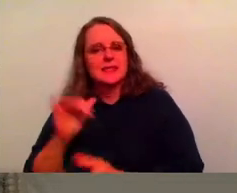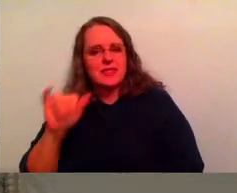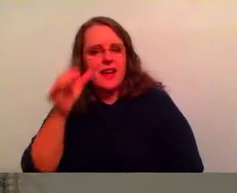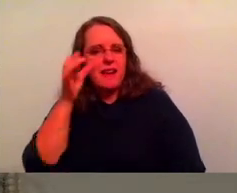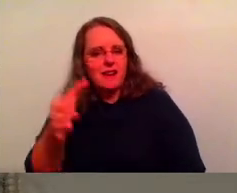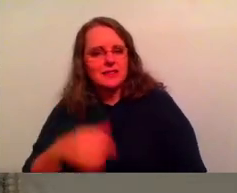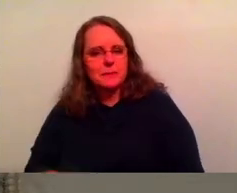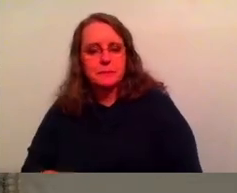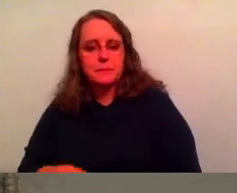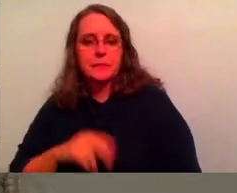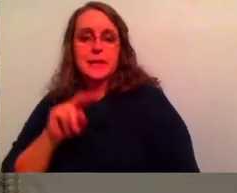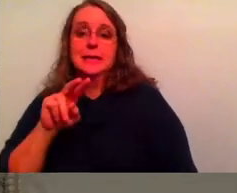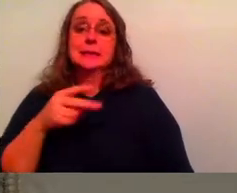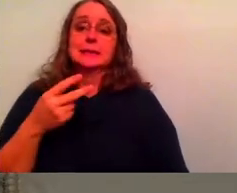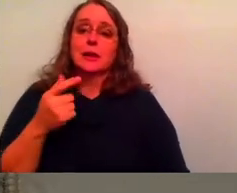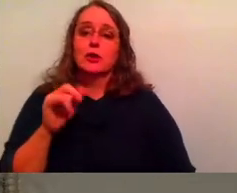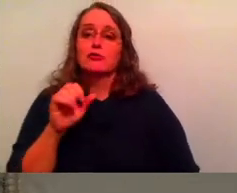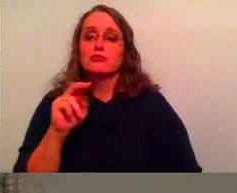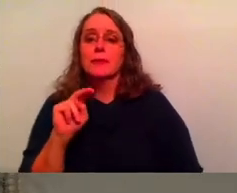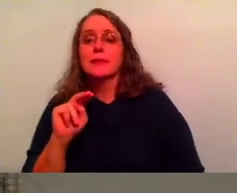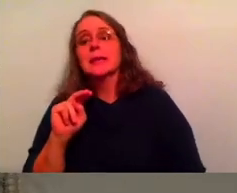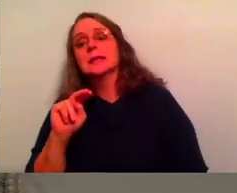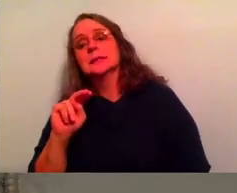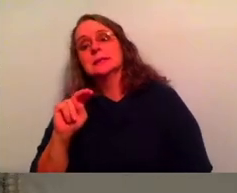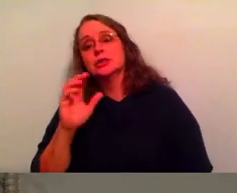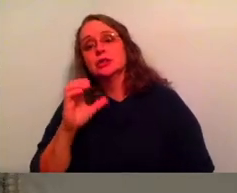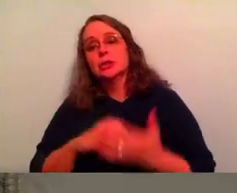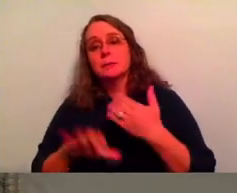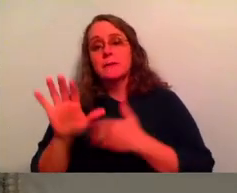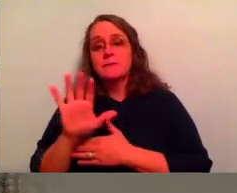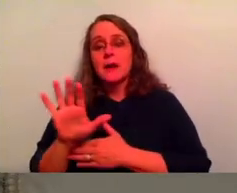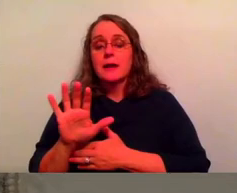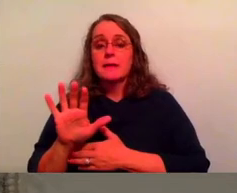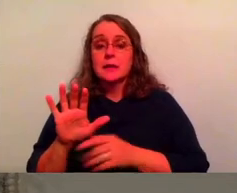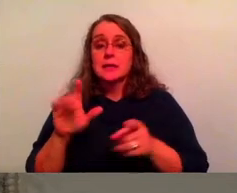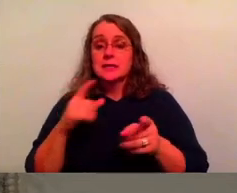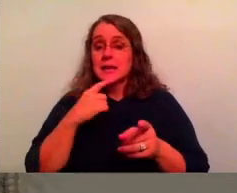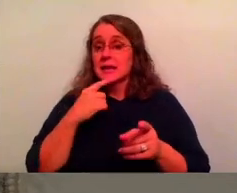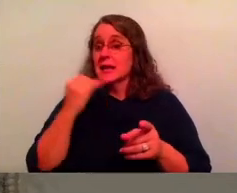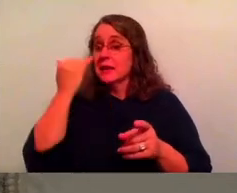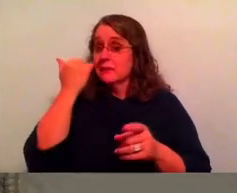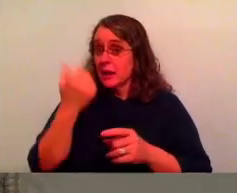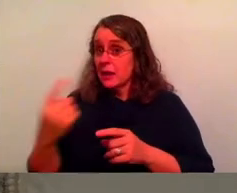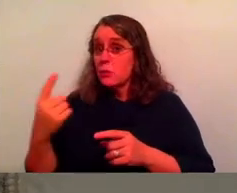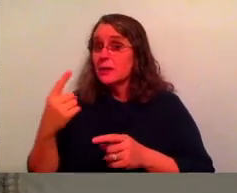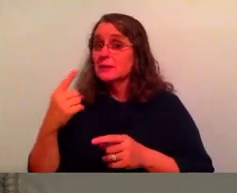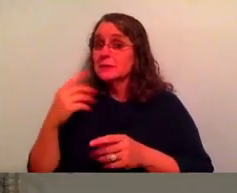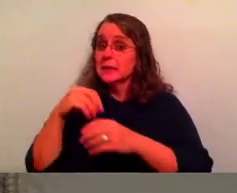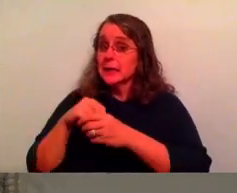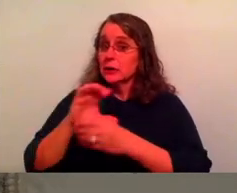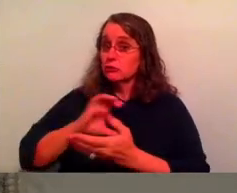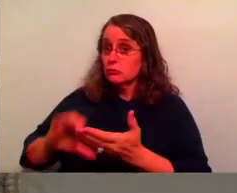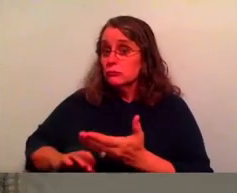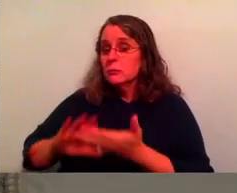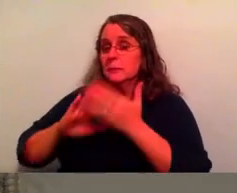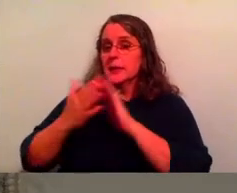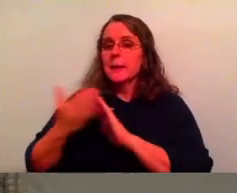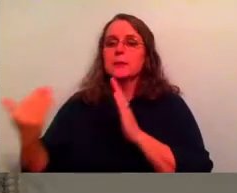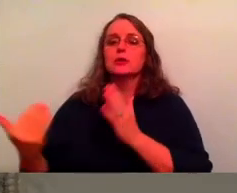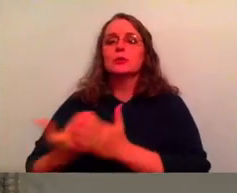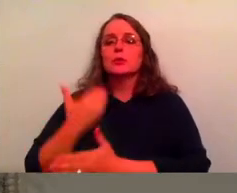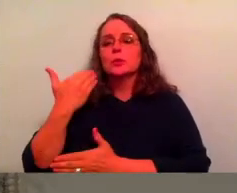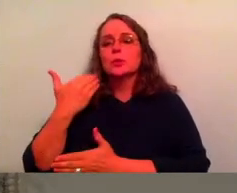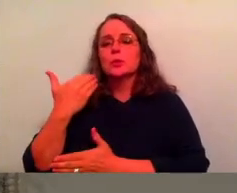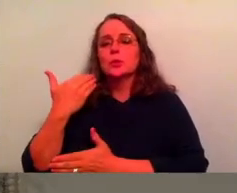second Corinthians five actually says, therefore, if anyone is in Christ, he is a new creation. I really like where it says new